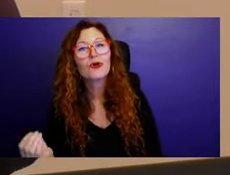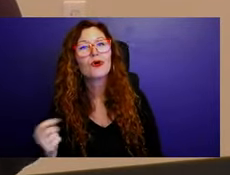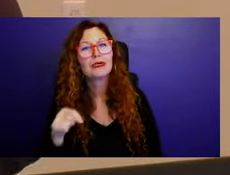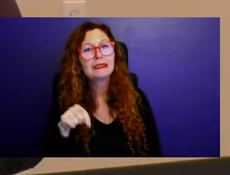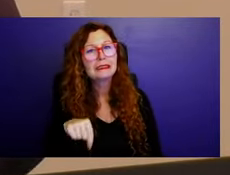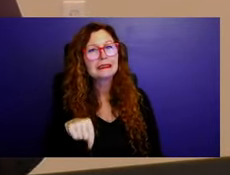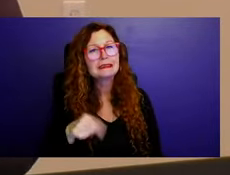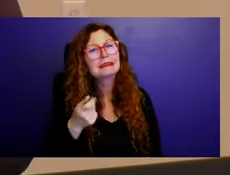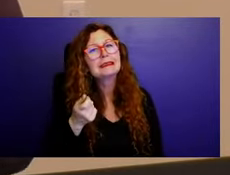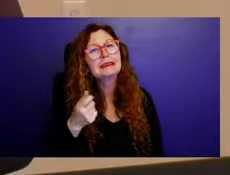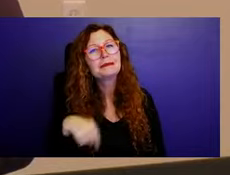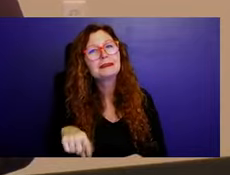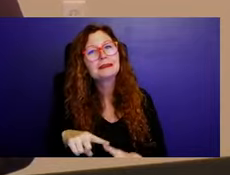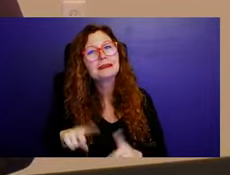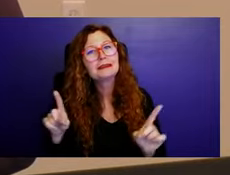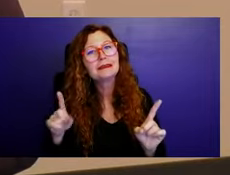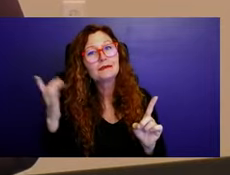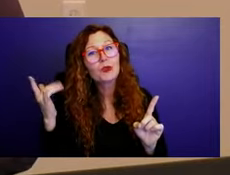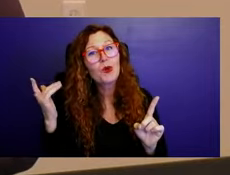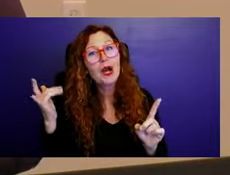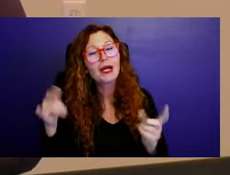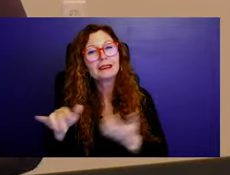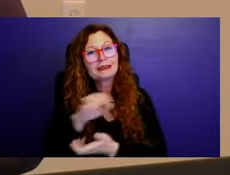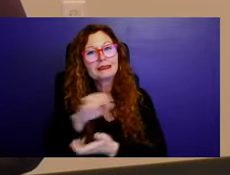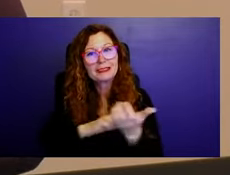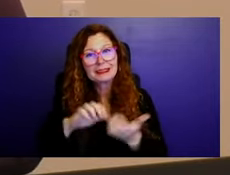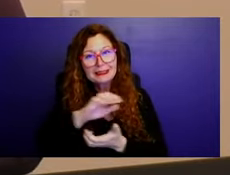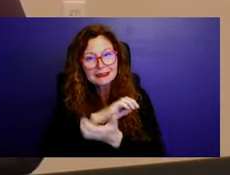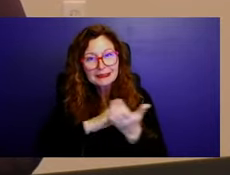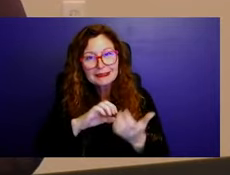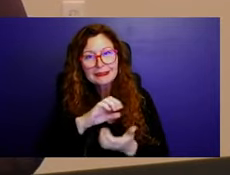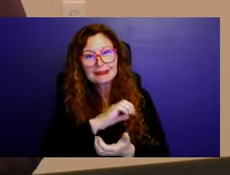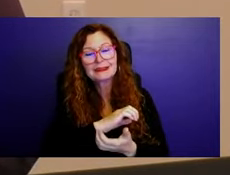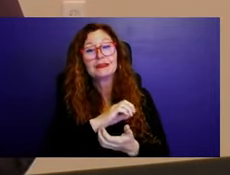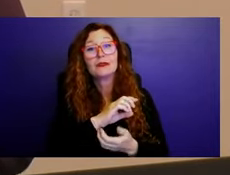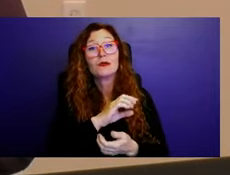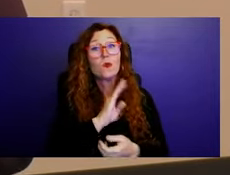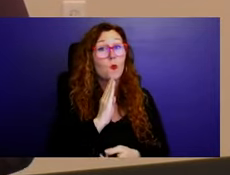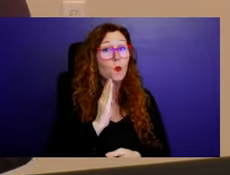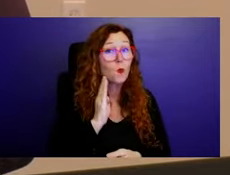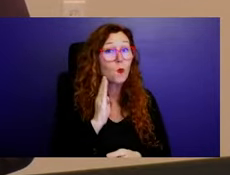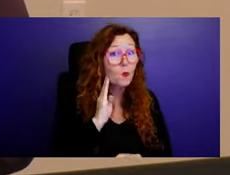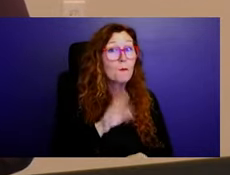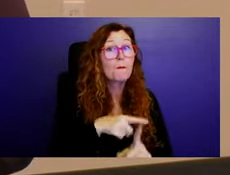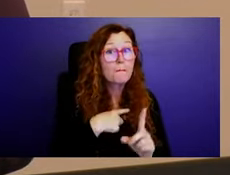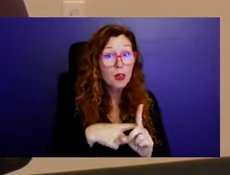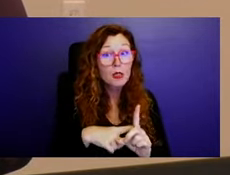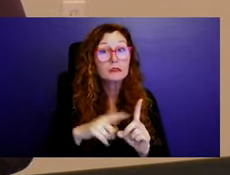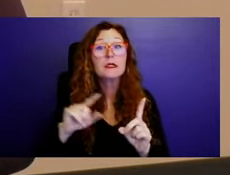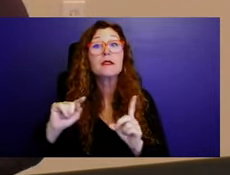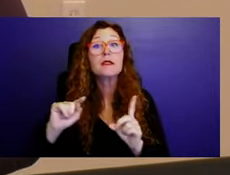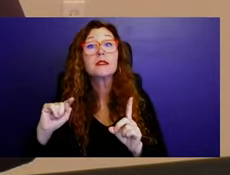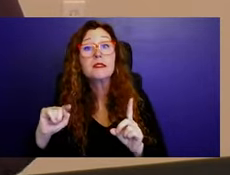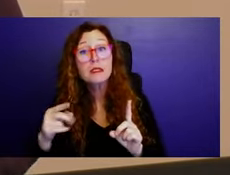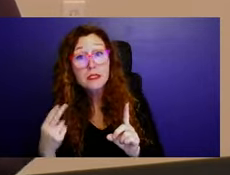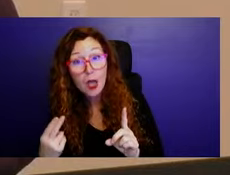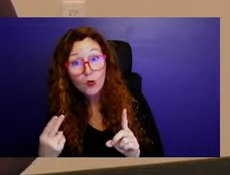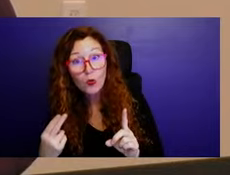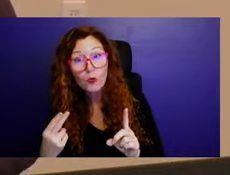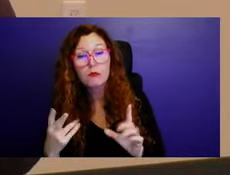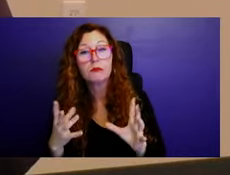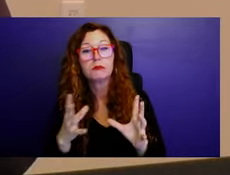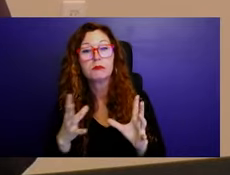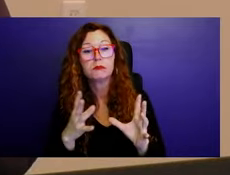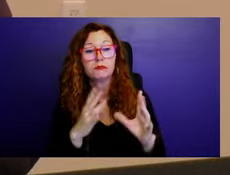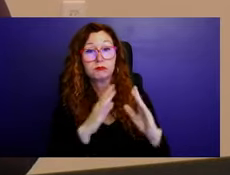that it is a blend of typologies that wouldn't necessarily require it. Otherwise it is based on their zoning and their use, which the requirement